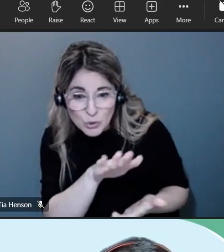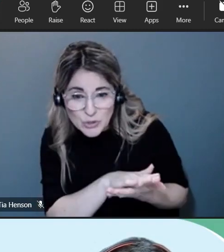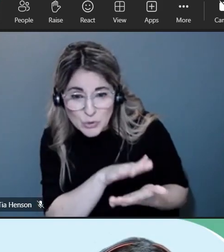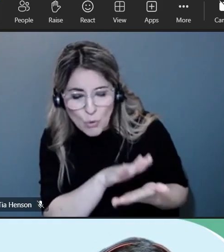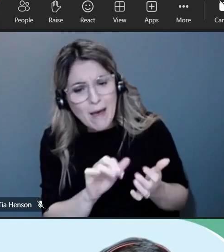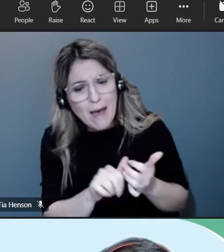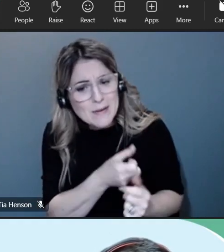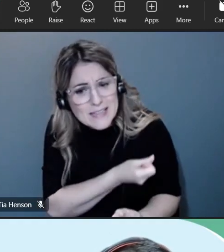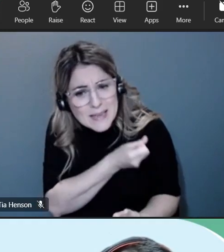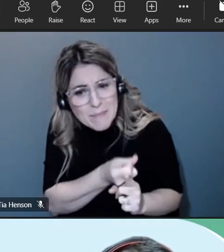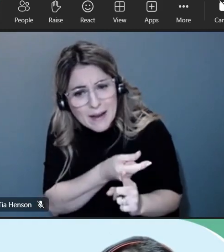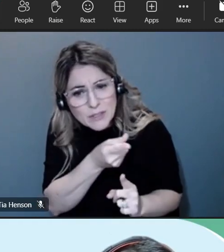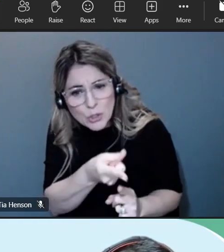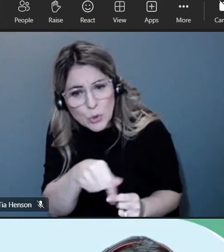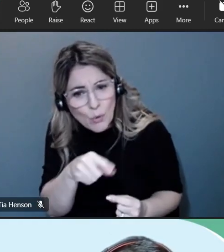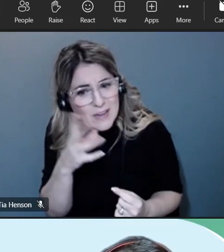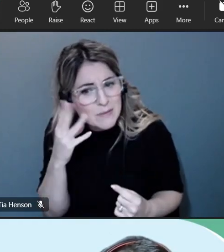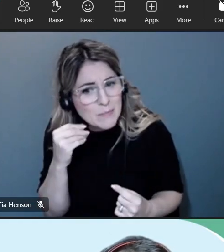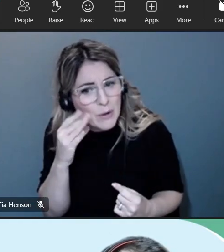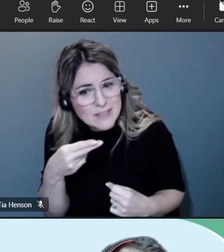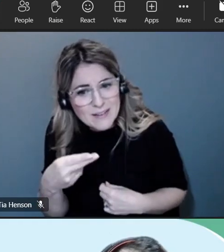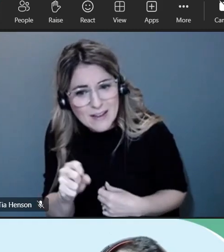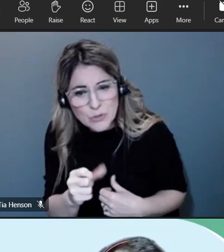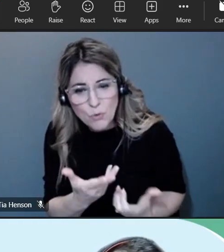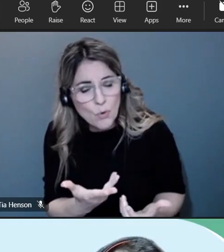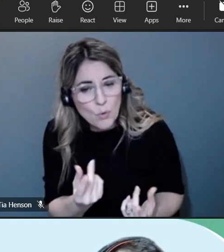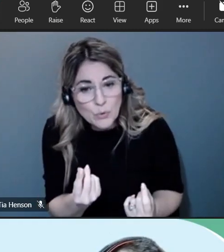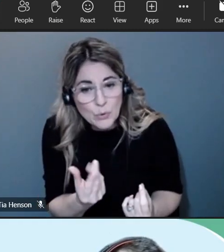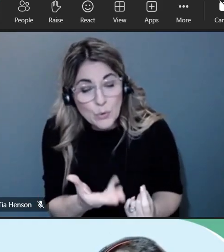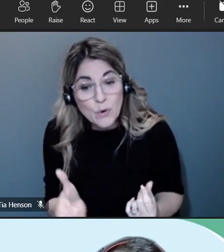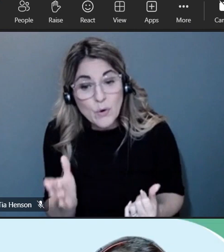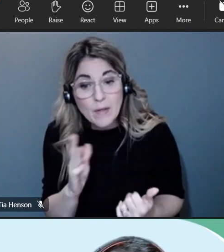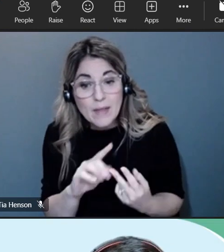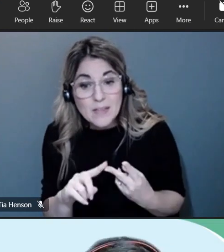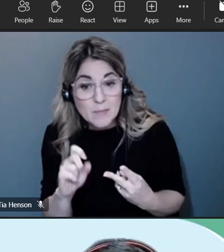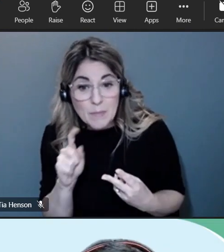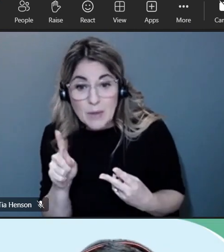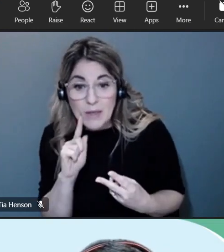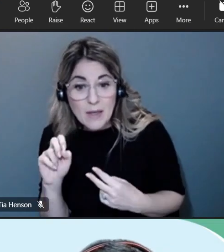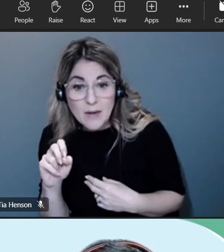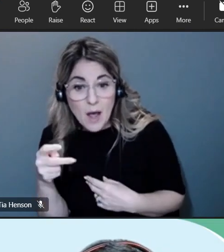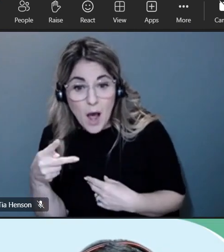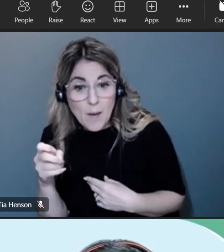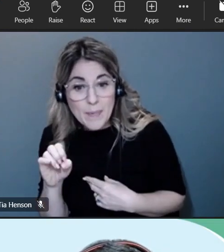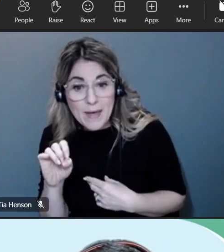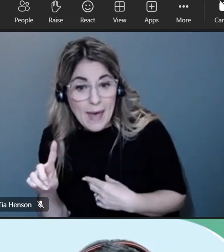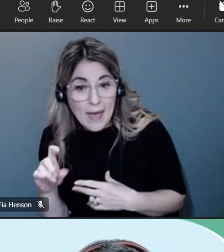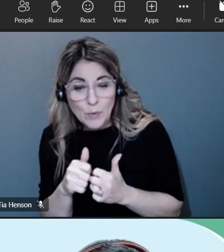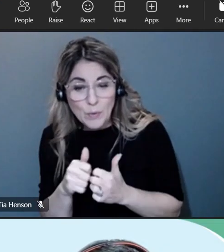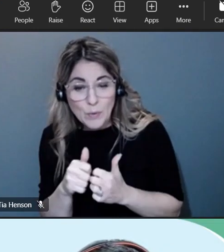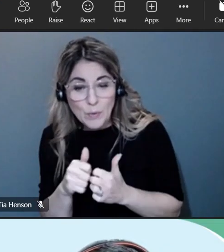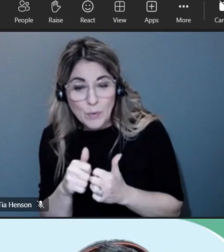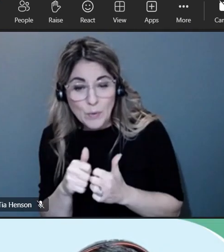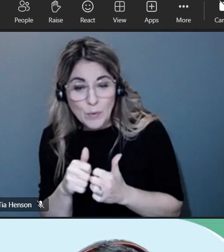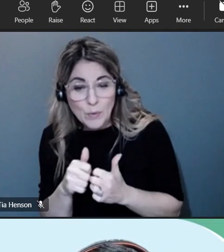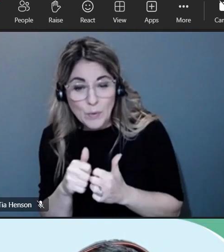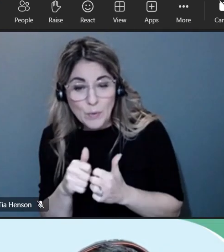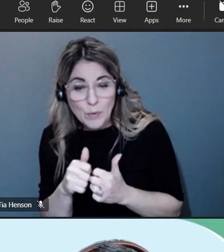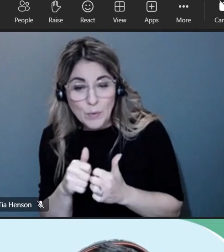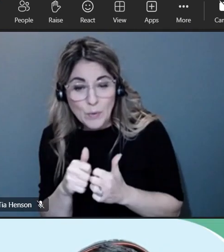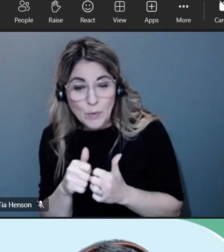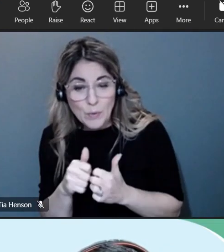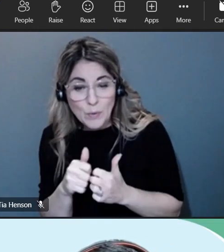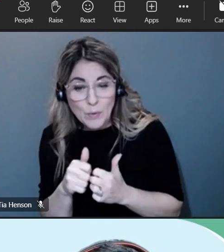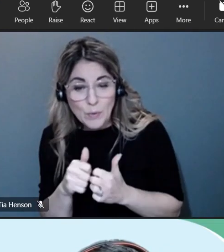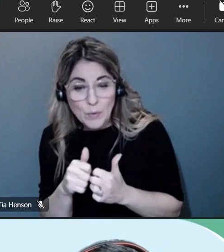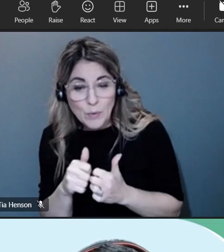write those thoughts down um and if it's not for an op-ed or something that we can run it'd be great to you know have you share those thoughts with